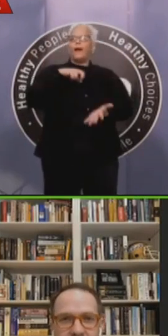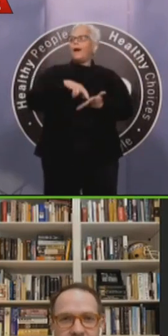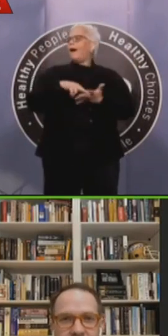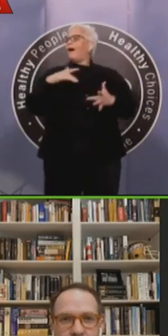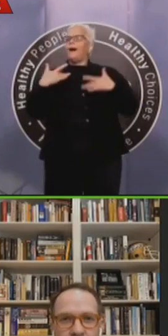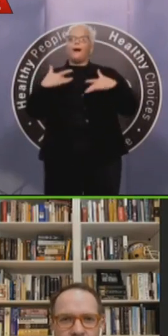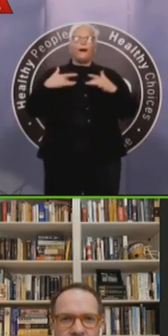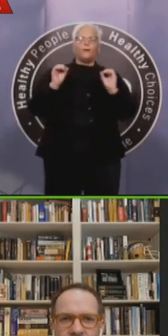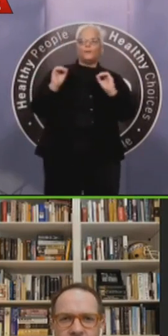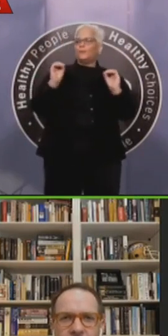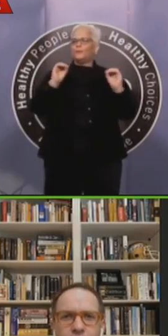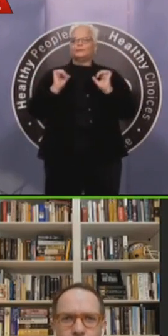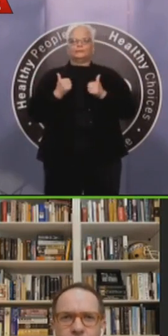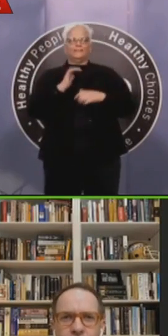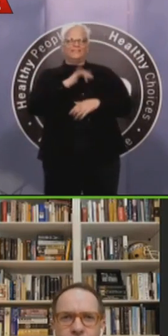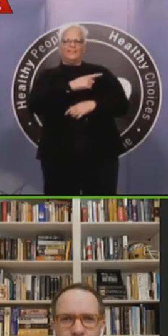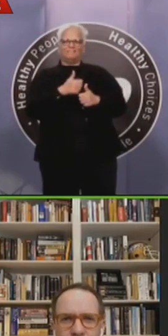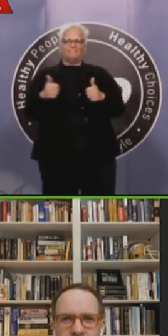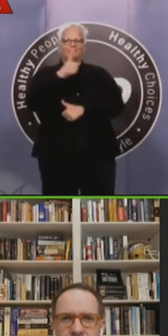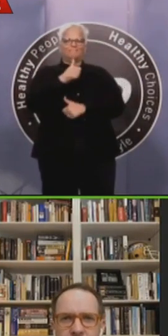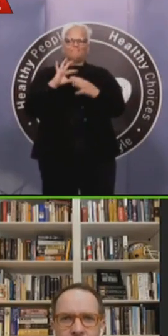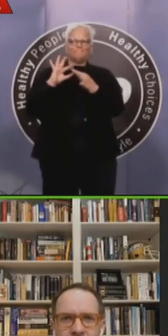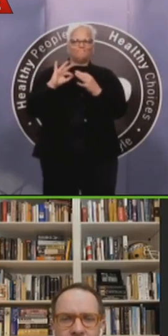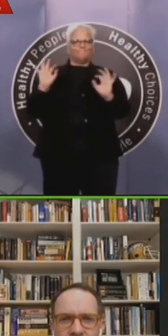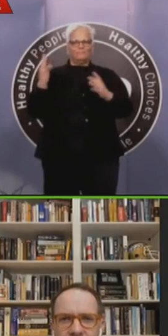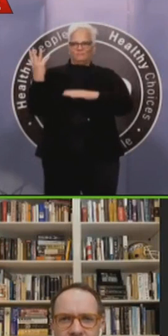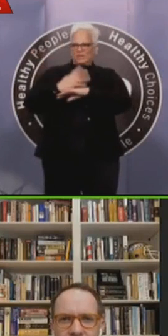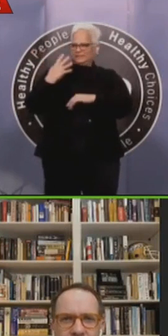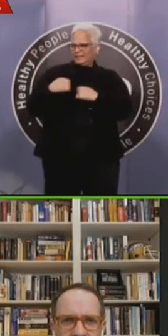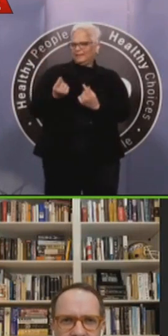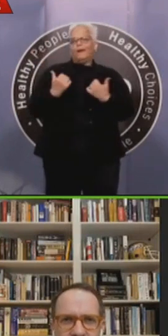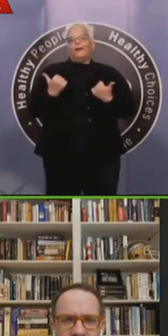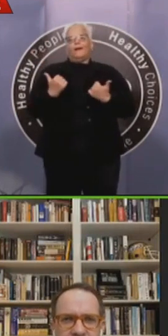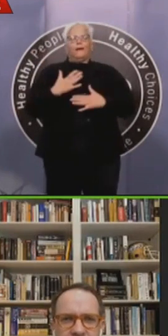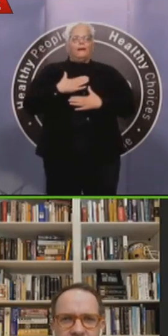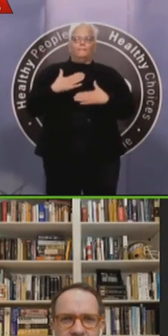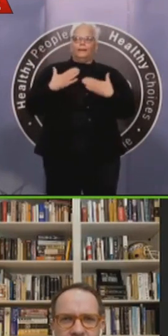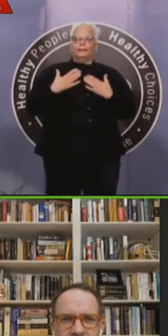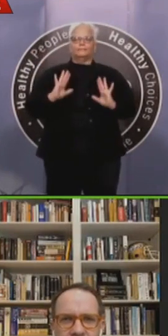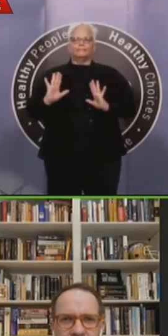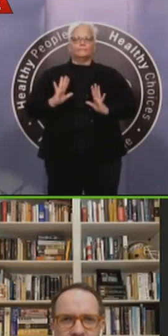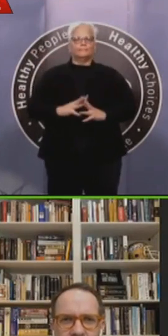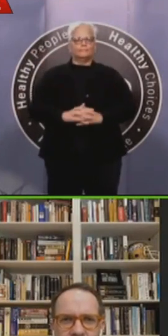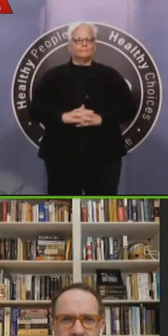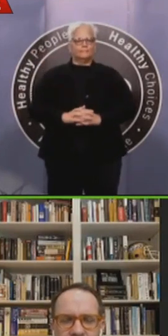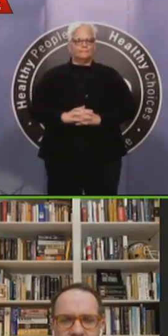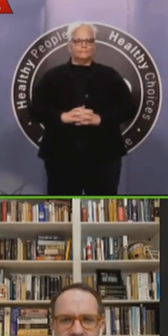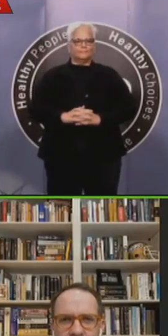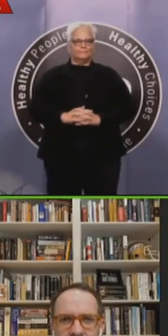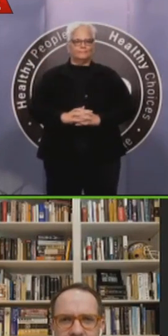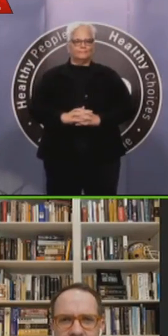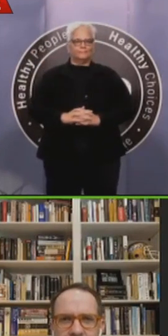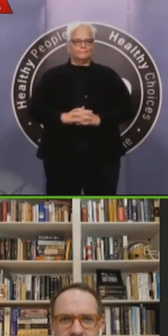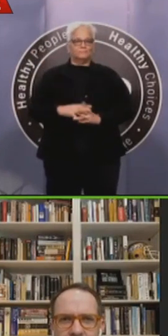seen a real and unusual surge in people, uh, flushing things, uh, down the toilet or,